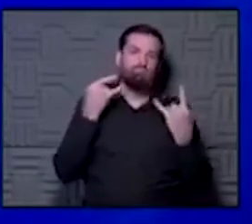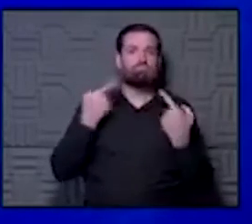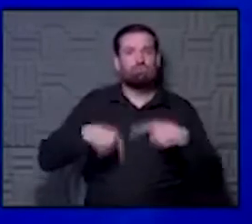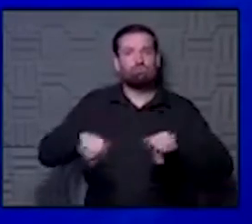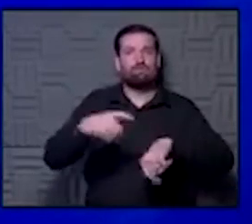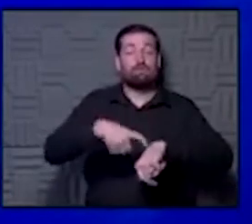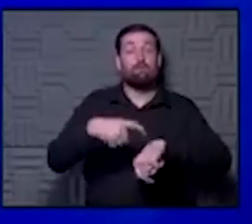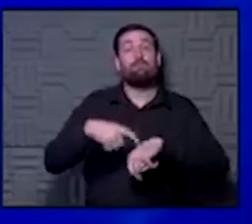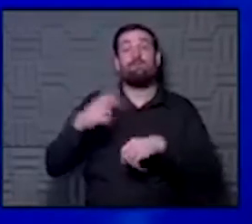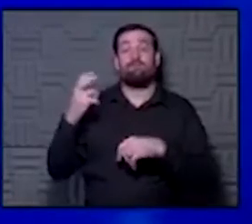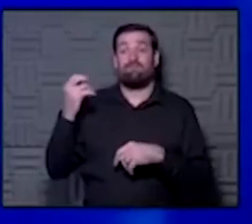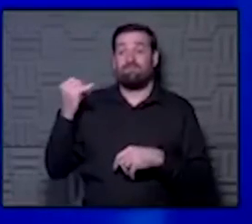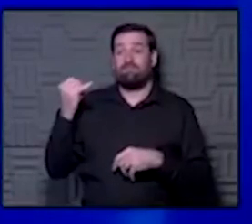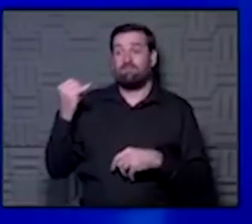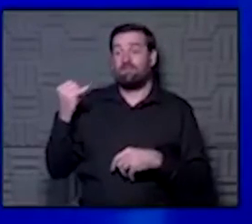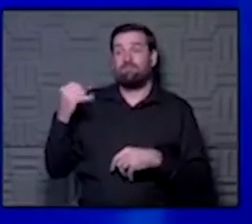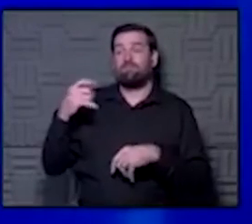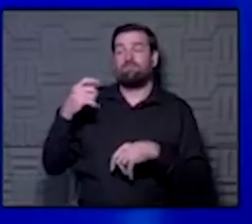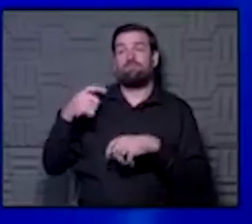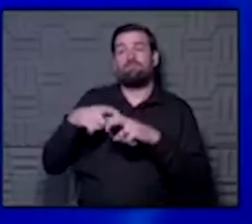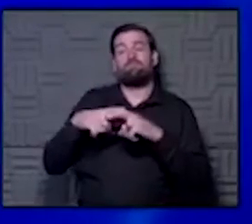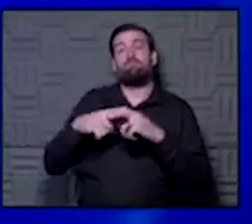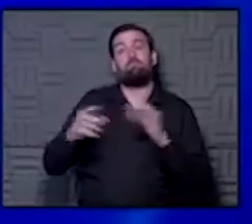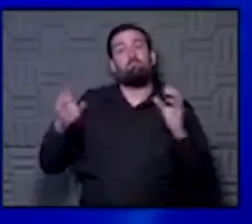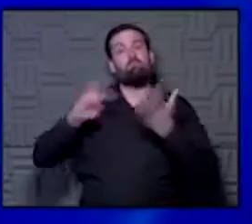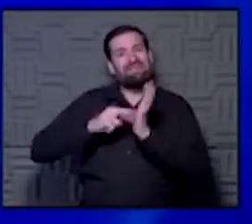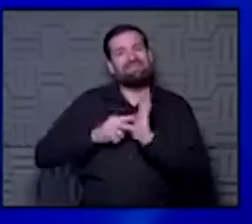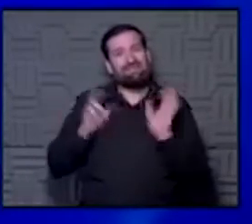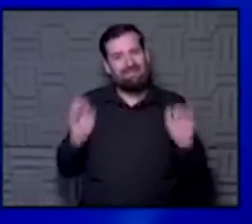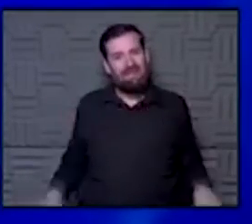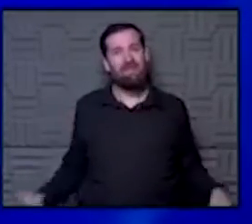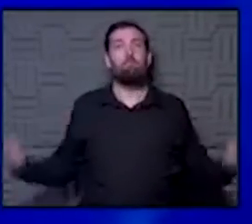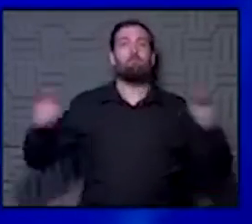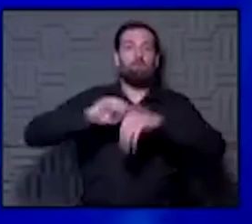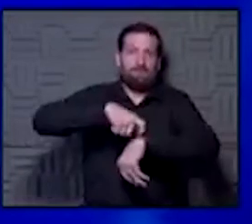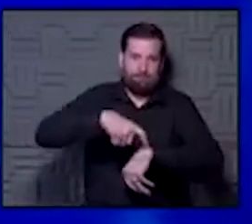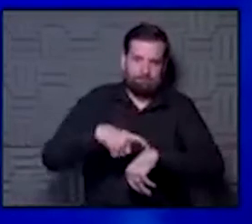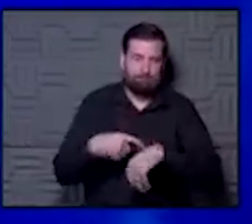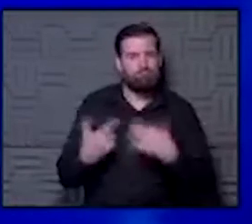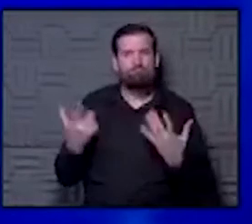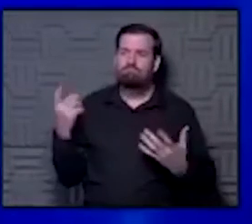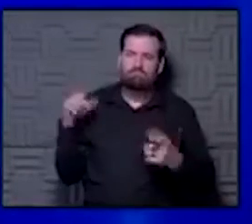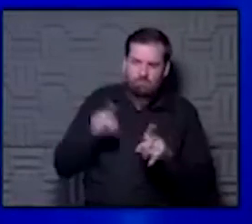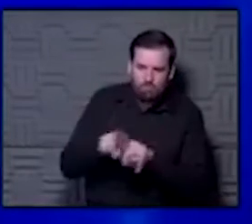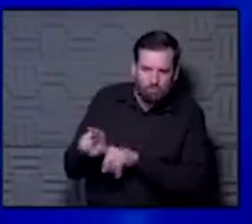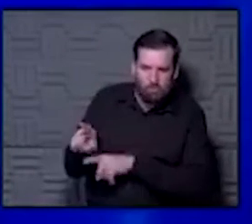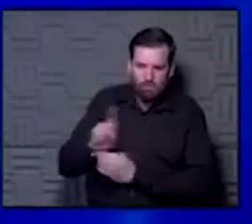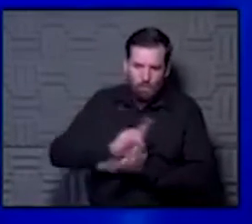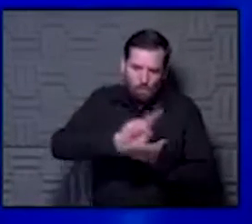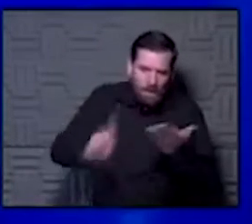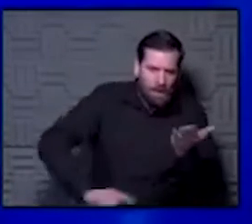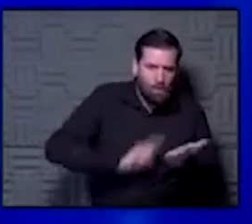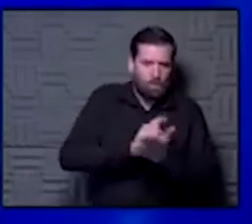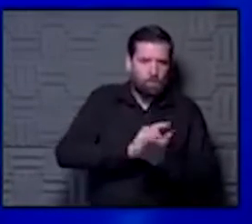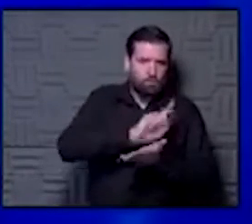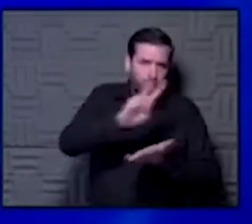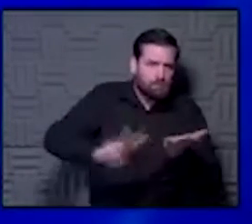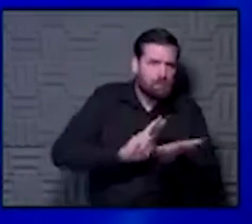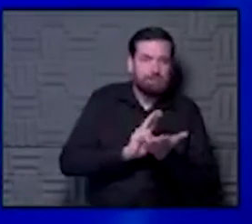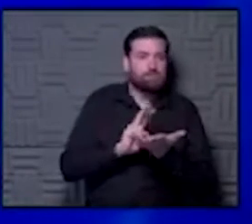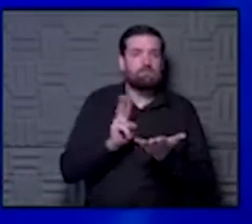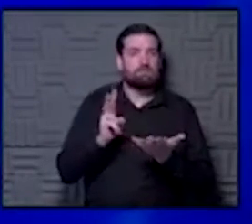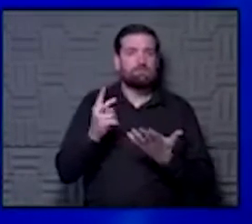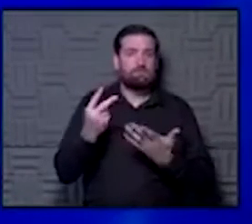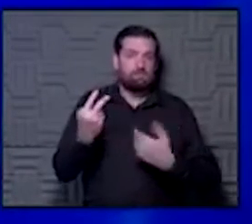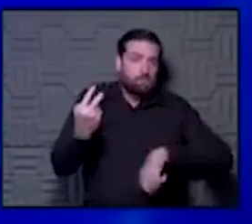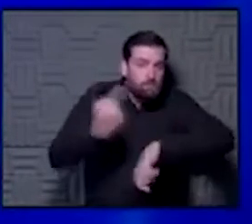drops dramatically, or actually increases dramatically. And then there's also the question of over what period of time is it a day? And it's harder to define